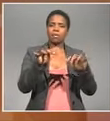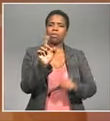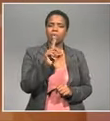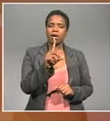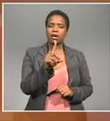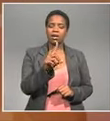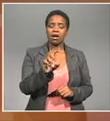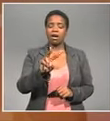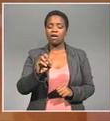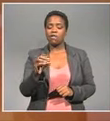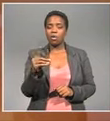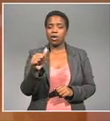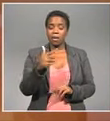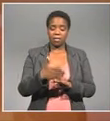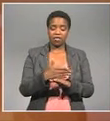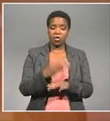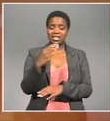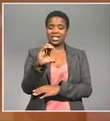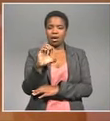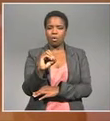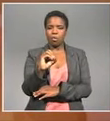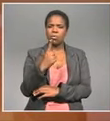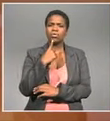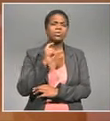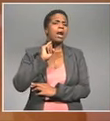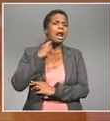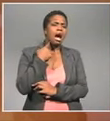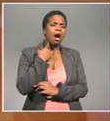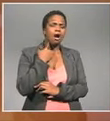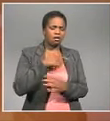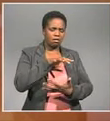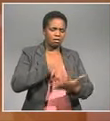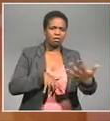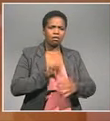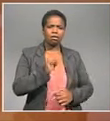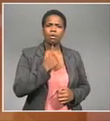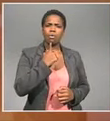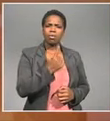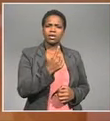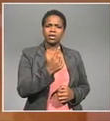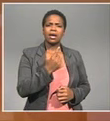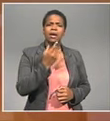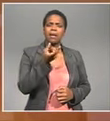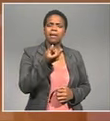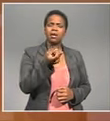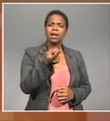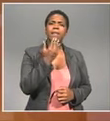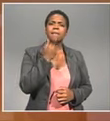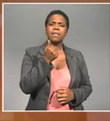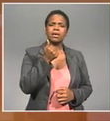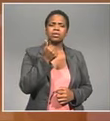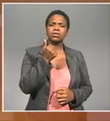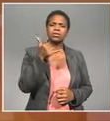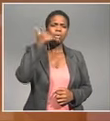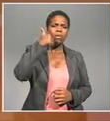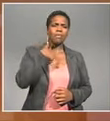Vodacom's former CEO Alan Knott Craig lied in his autobiography claiming the free message service was his idea